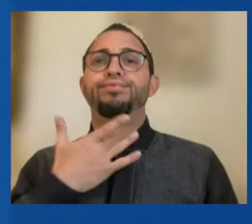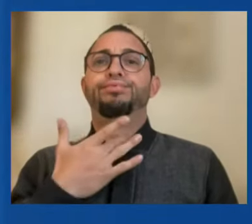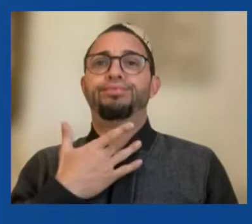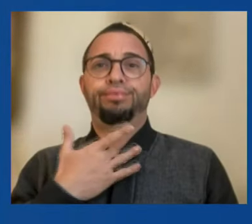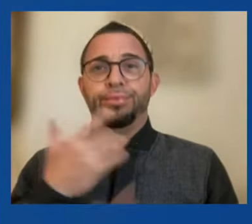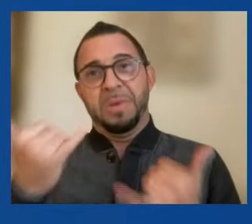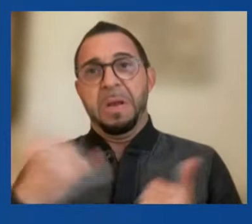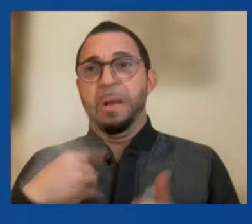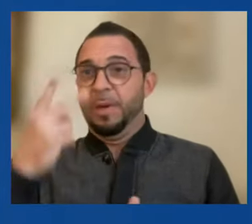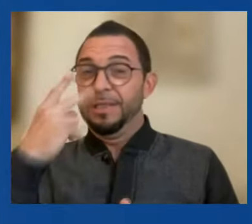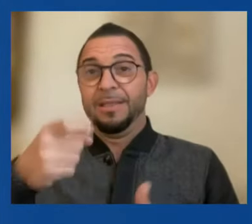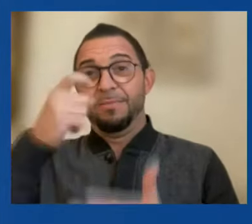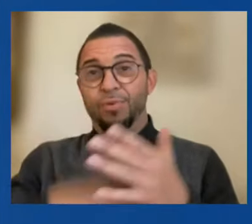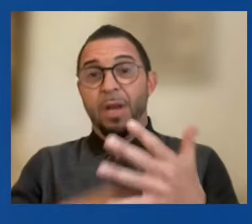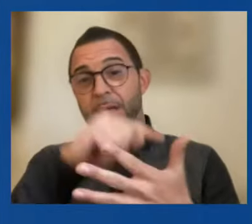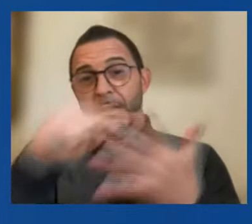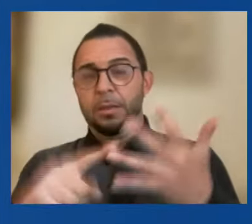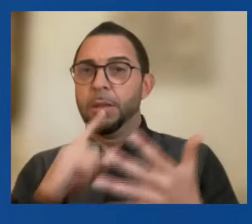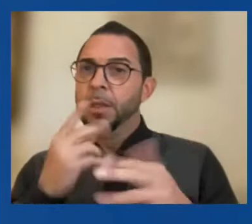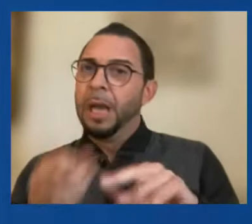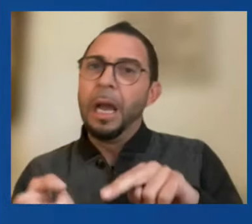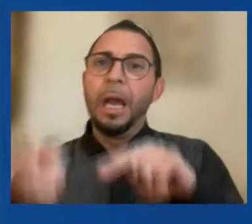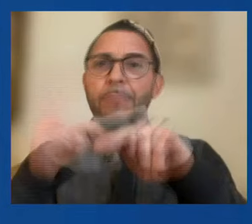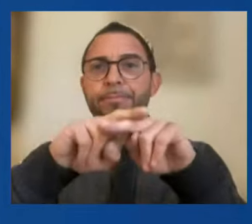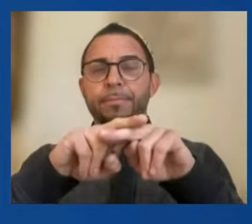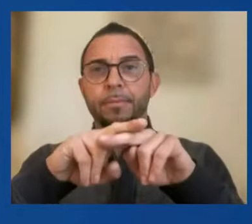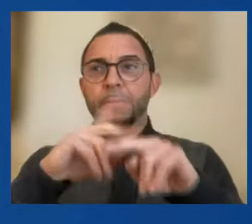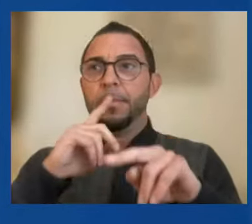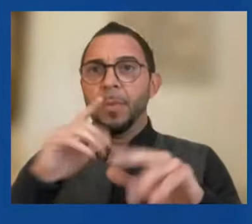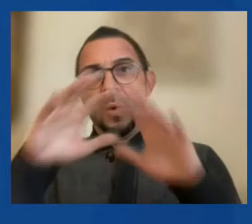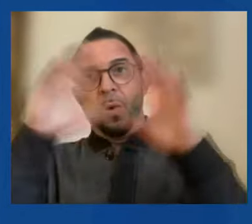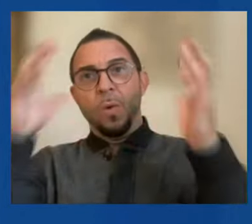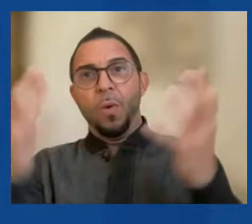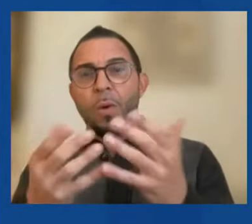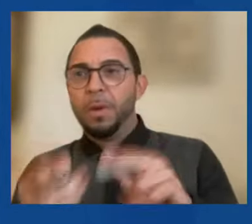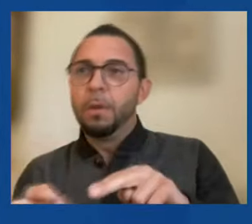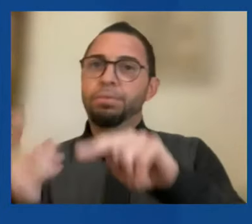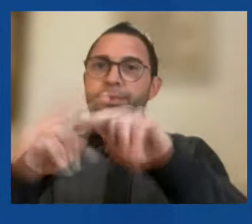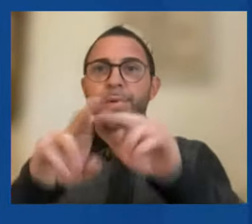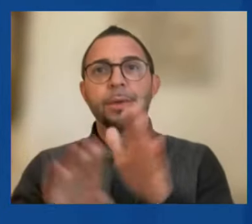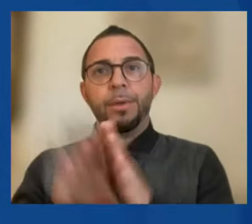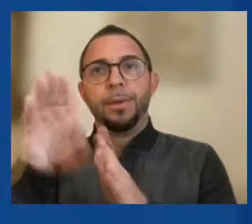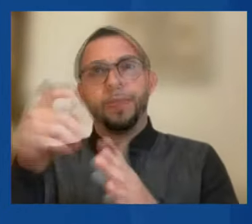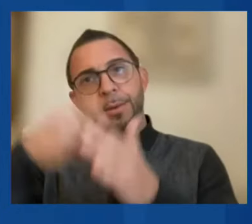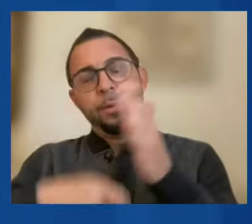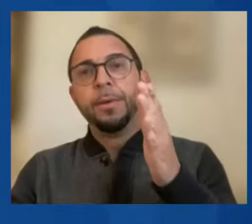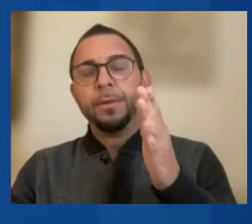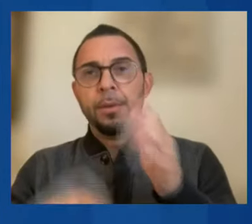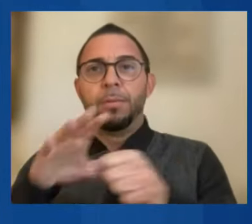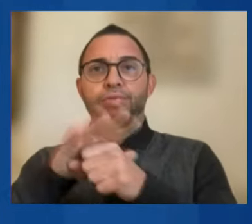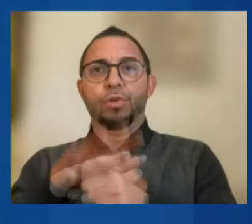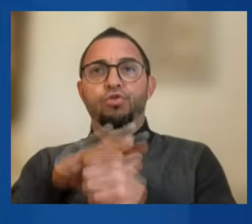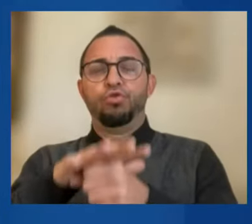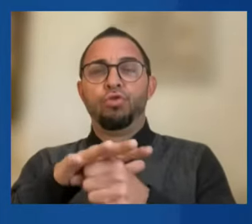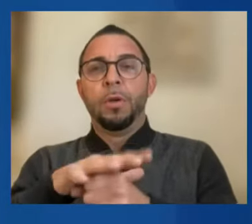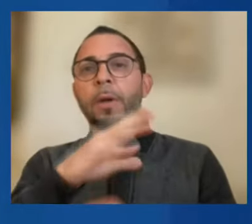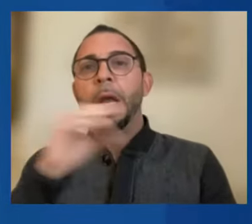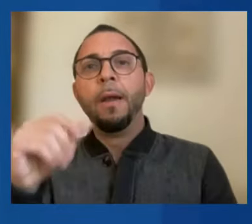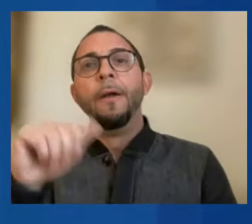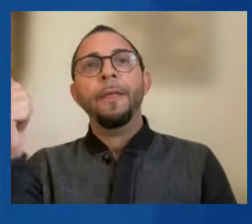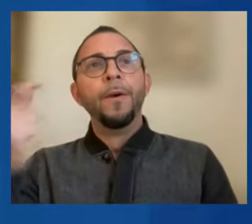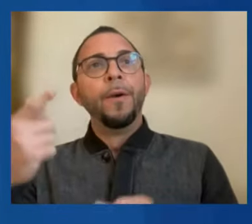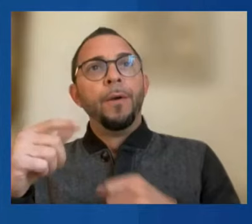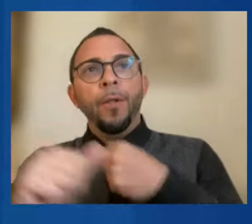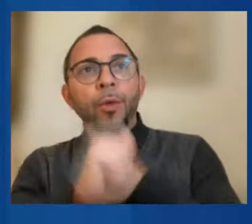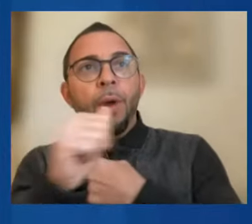prices that have added to global inflationary pressures, and are posing threats to energy and food